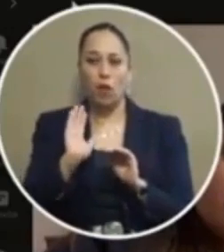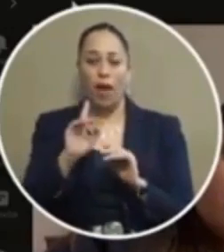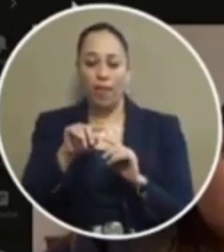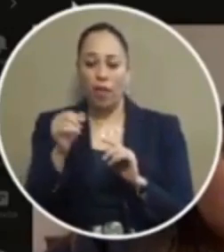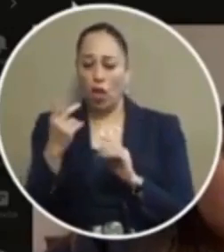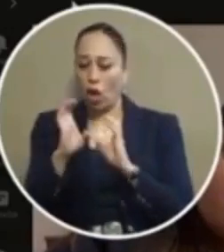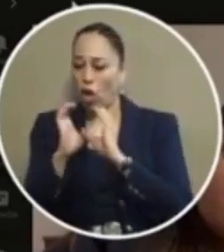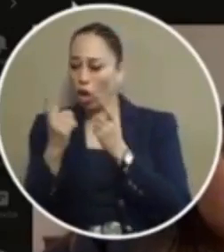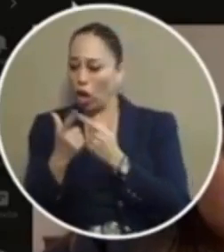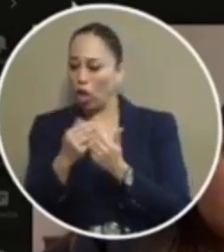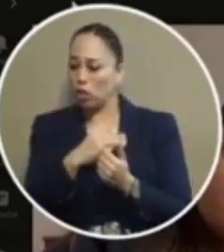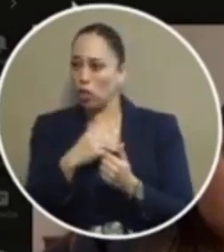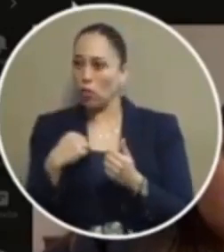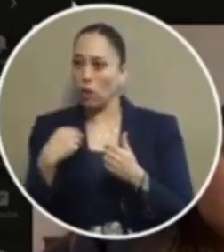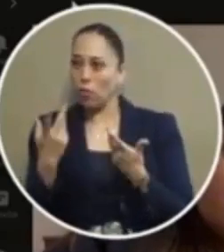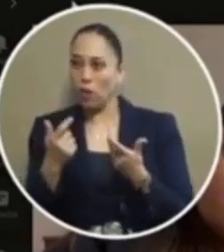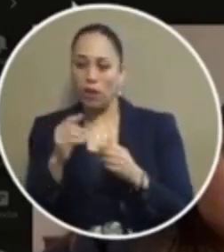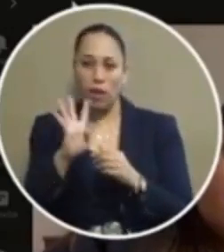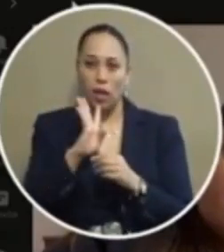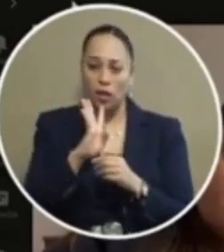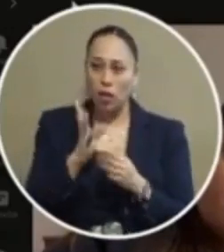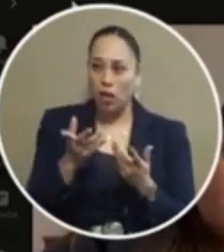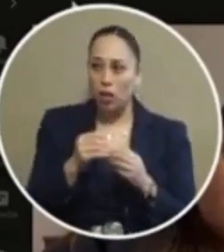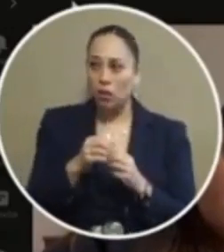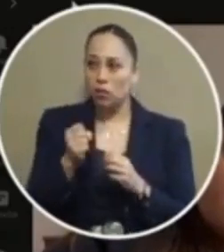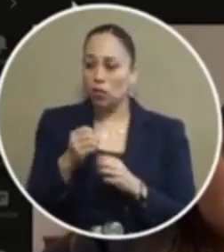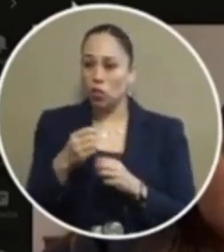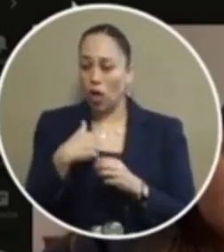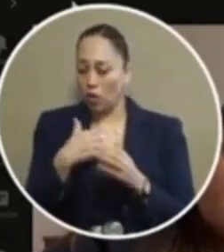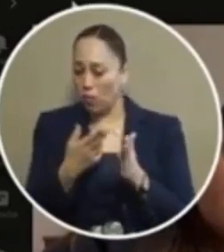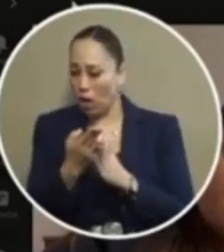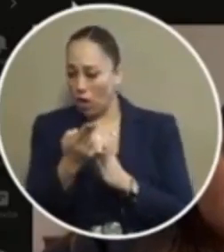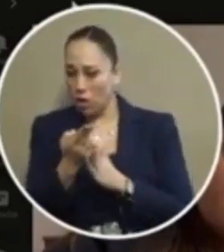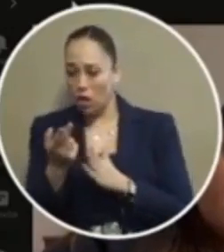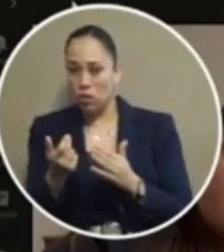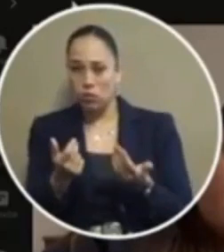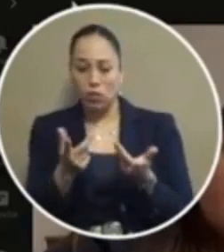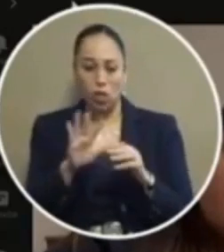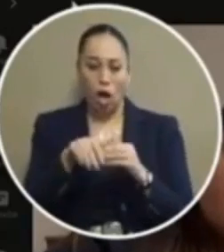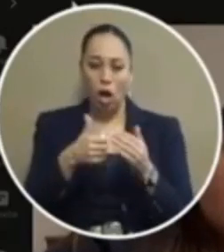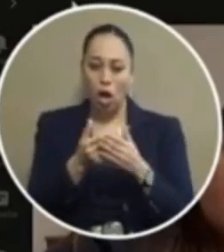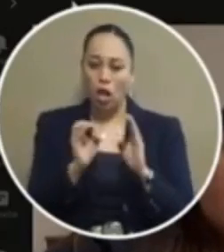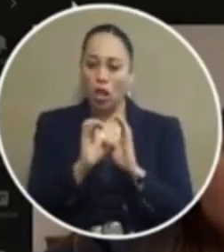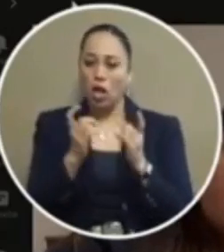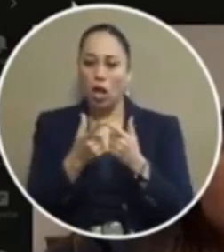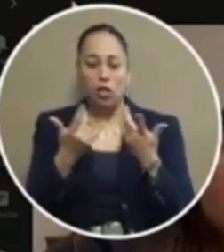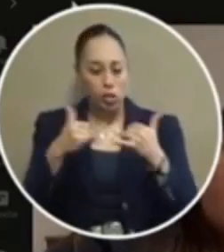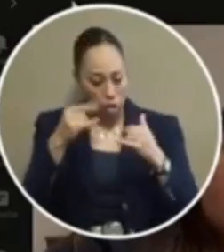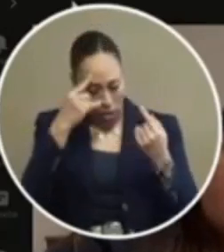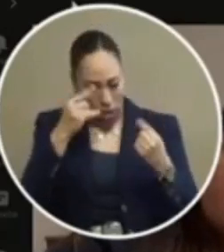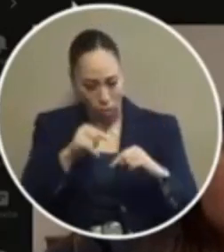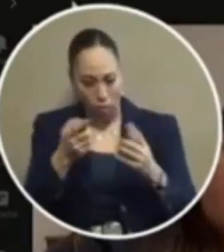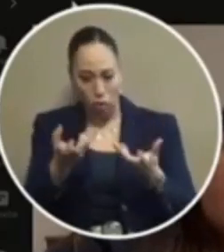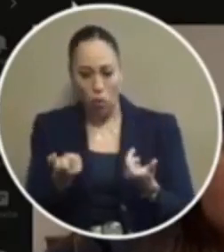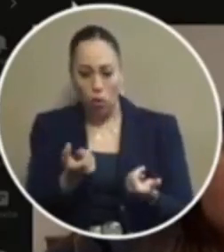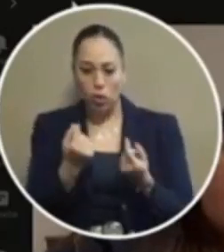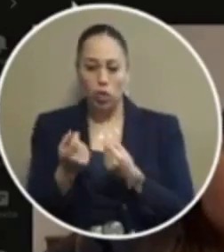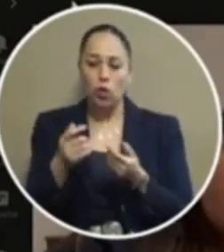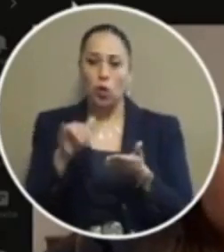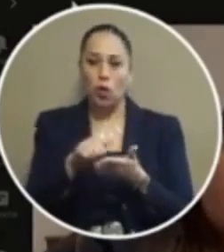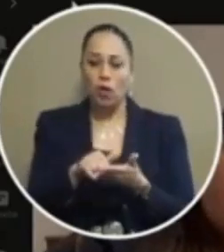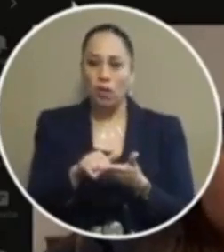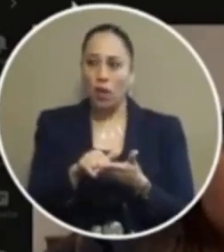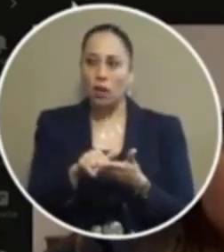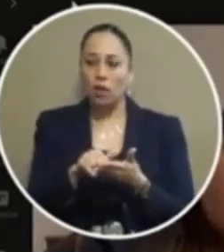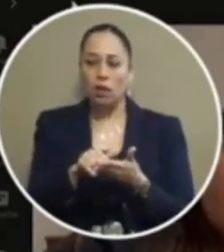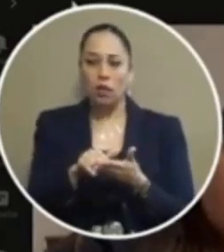council members aren't in agreement with it they're not talking so so i'm assuming that the majority of the council is still in agreement that they want to do this and they're directing